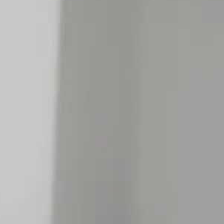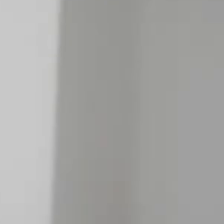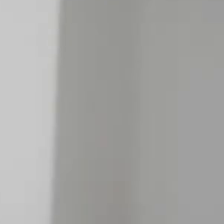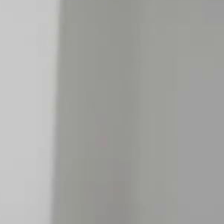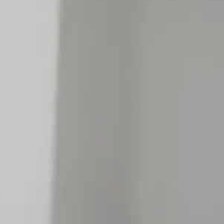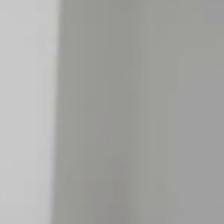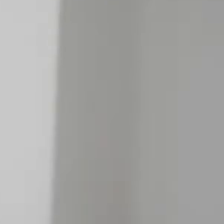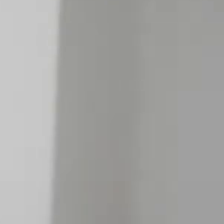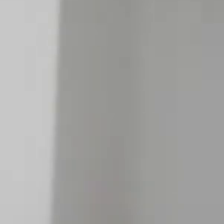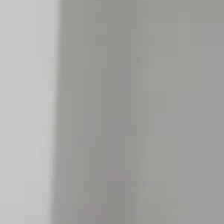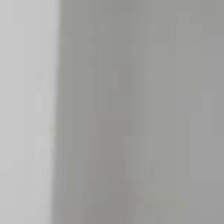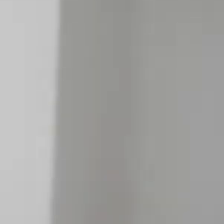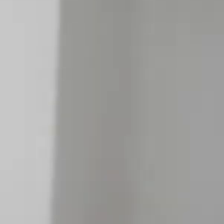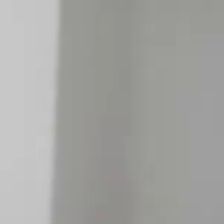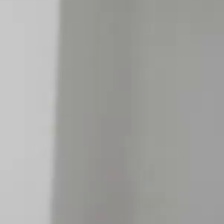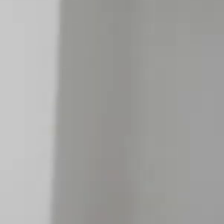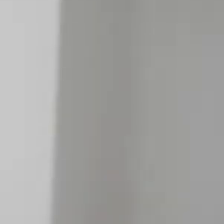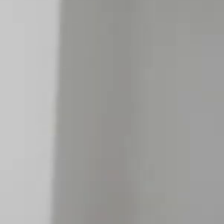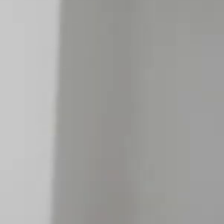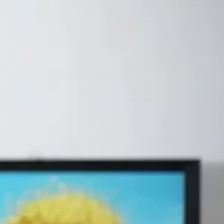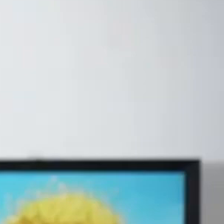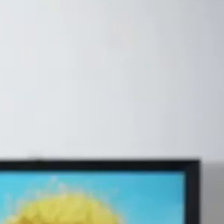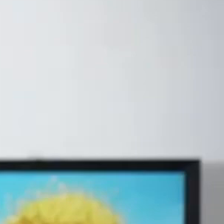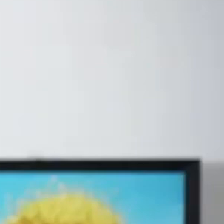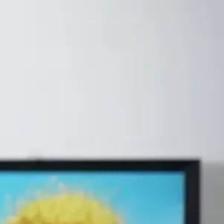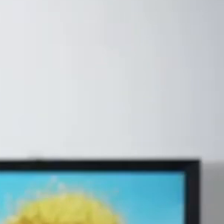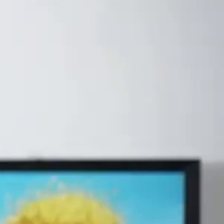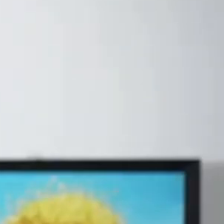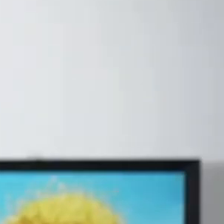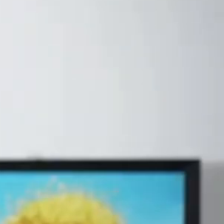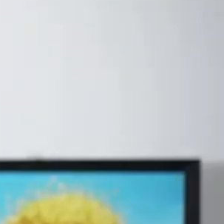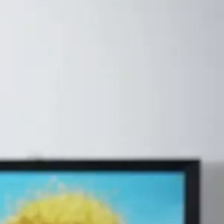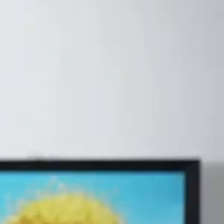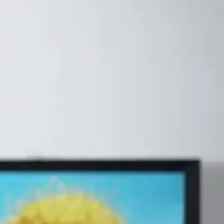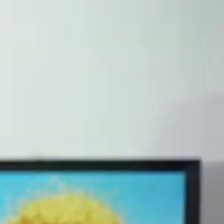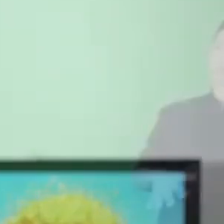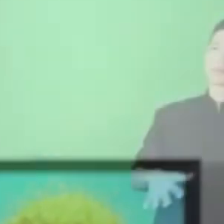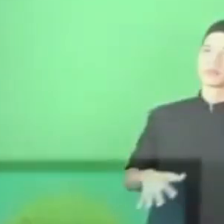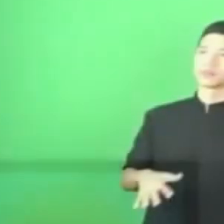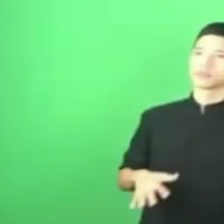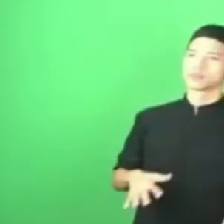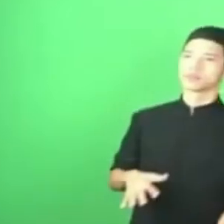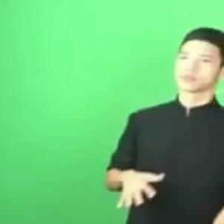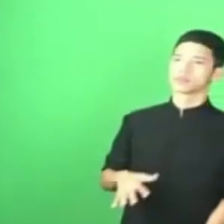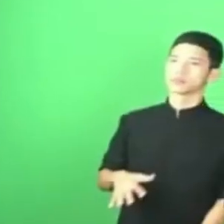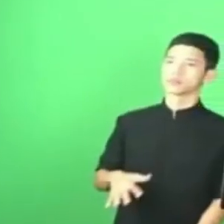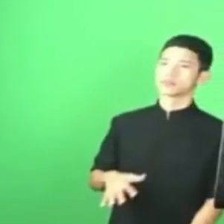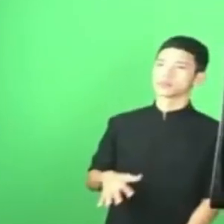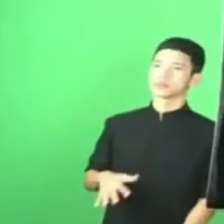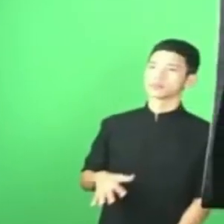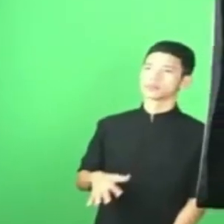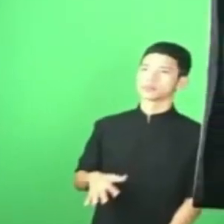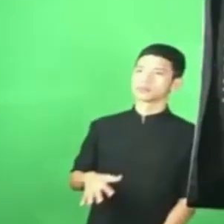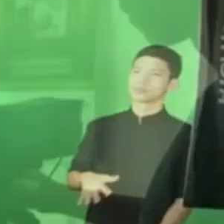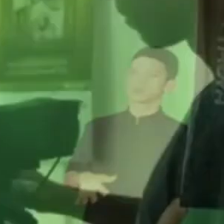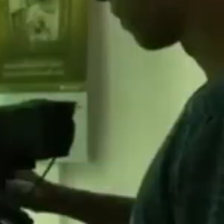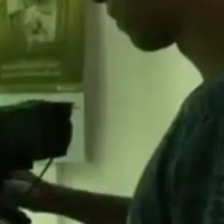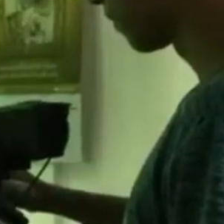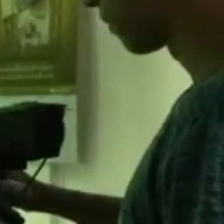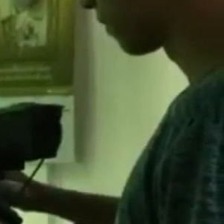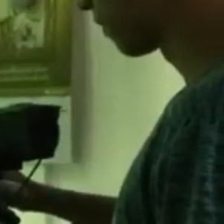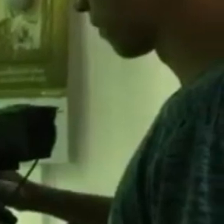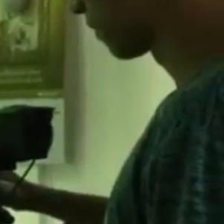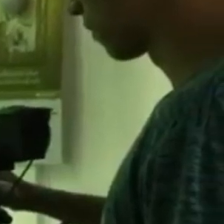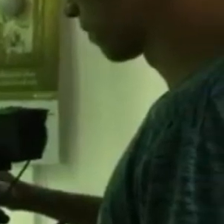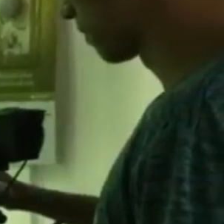deaf person can actually serve cross-culturally. We met a deaf brother from Europe who came to Bangkok and